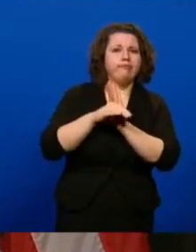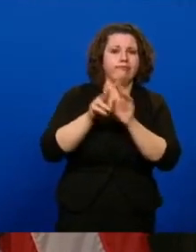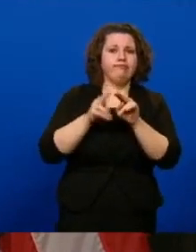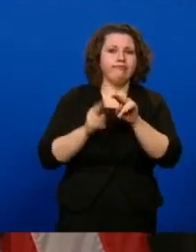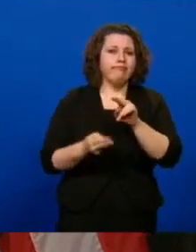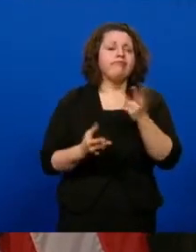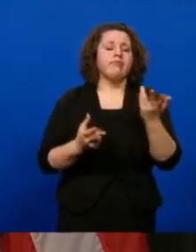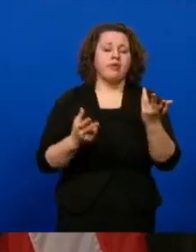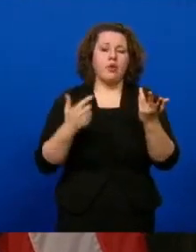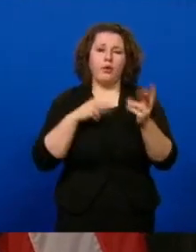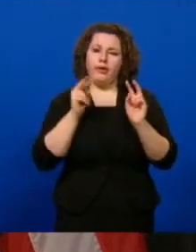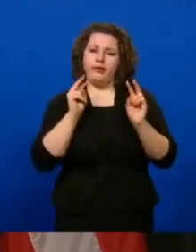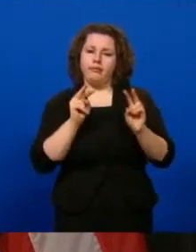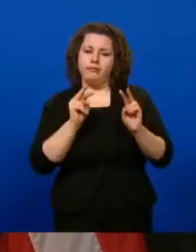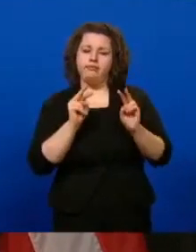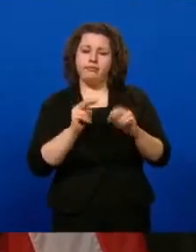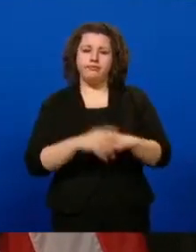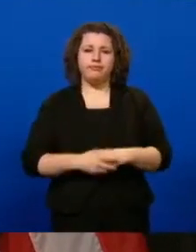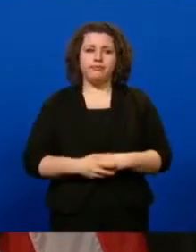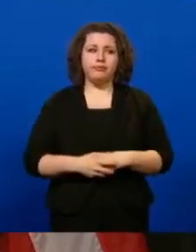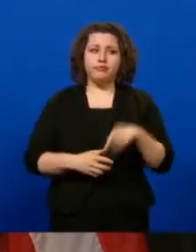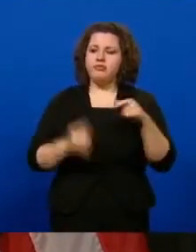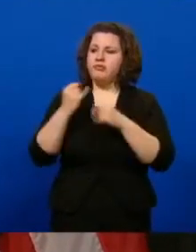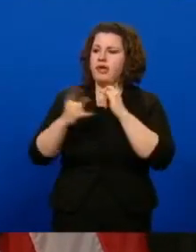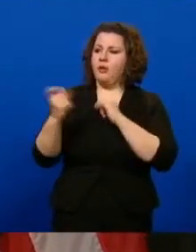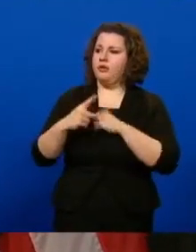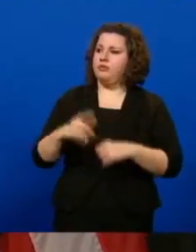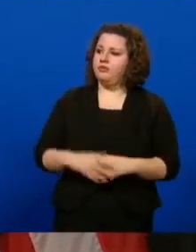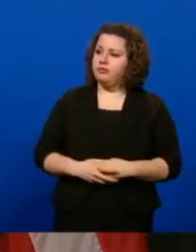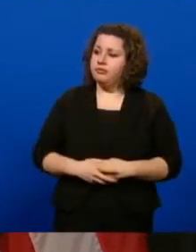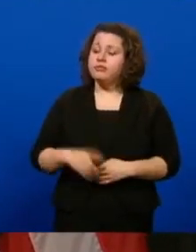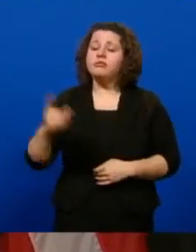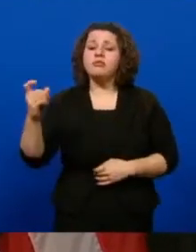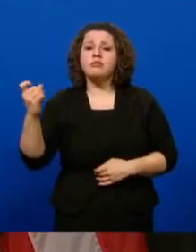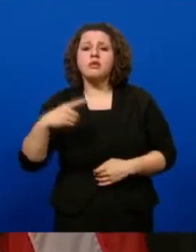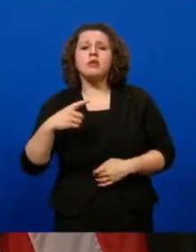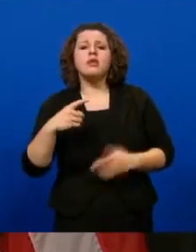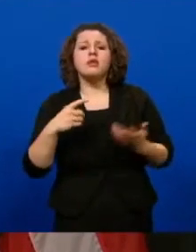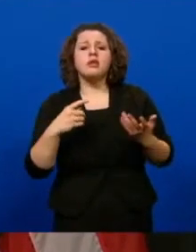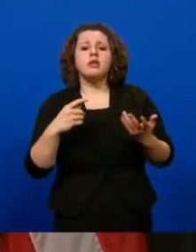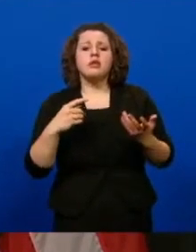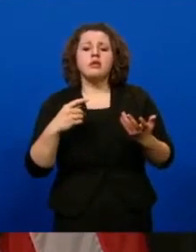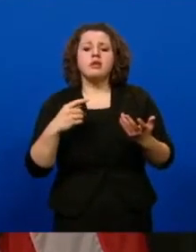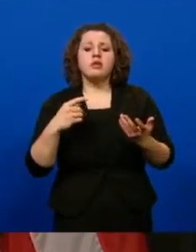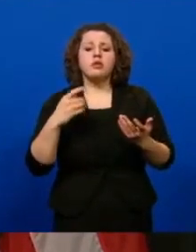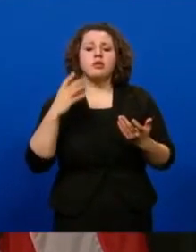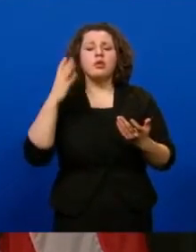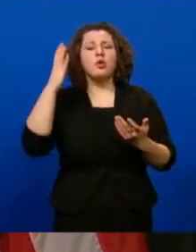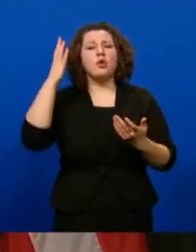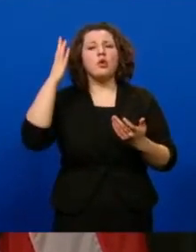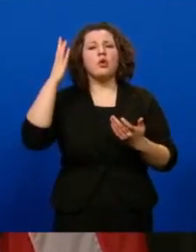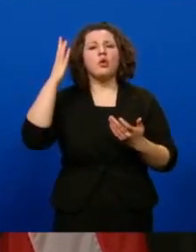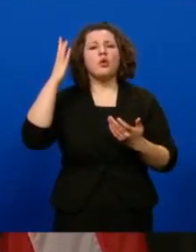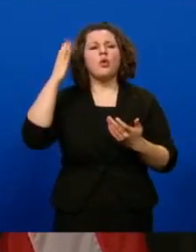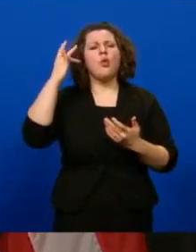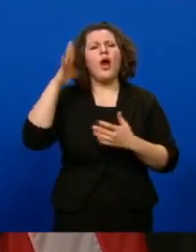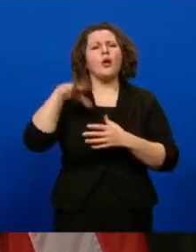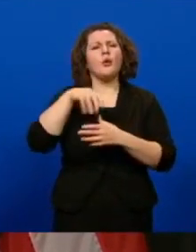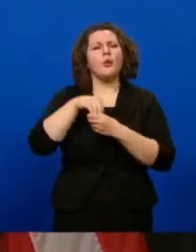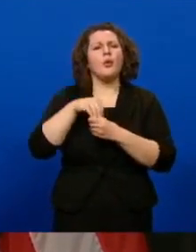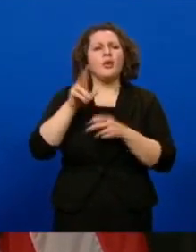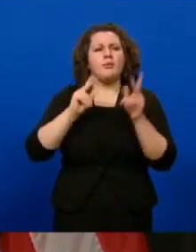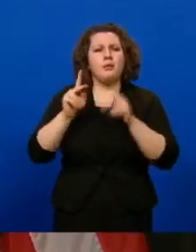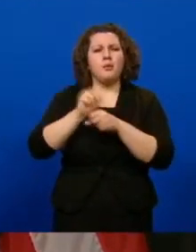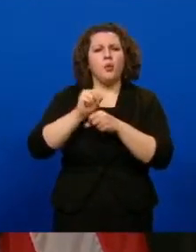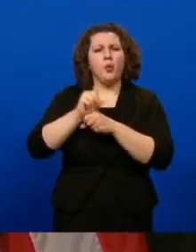continue to watch that carefully. Governor, could you talk about the reasoning behind including government officials who work at the Capitol in